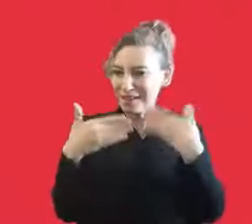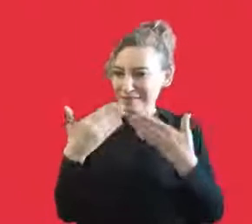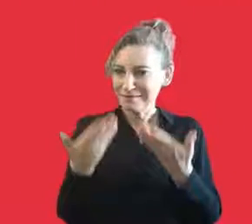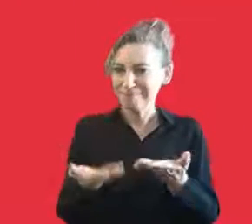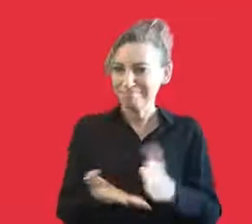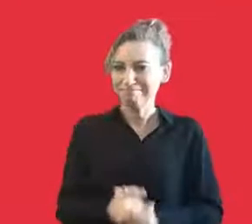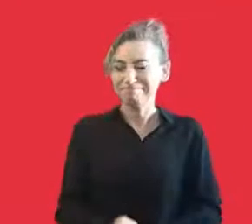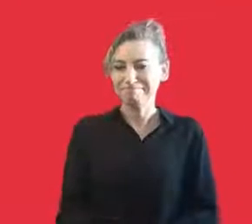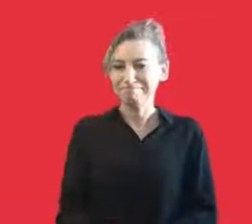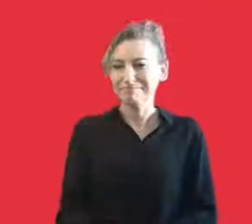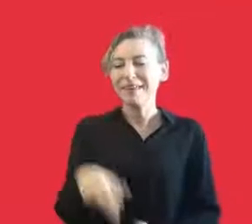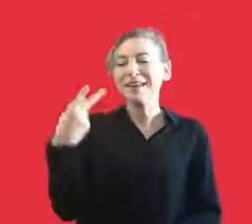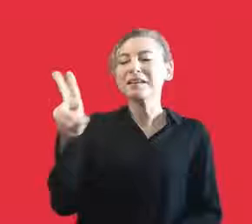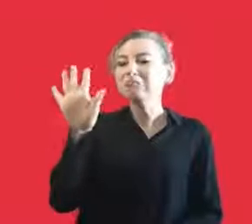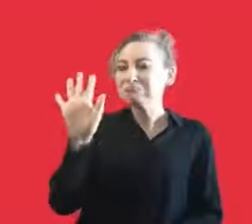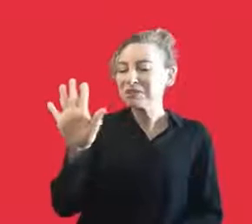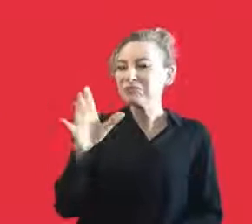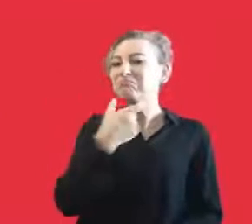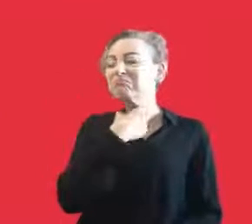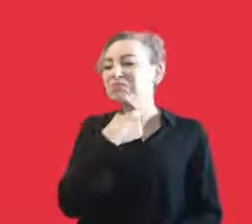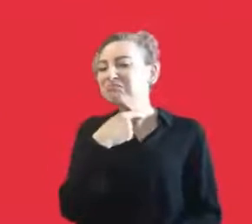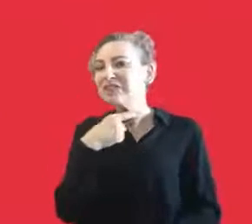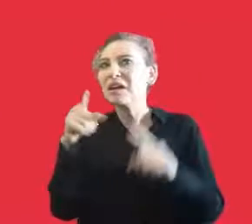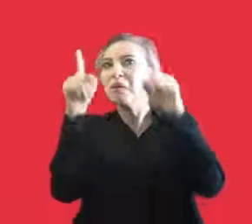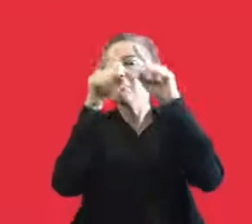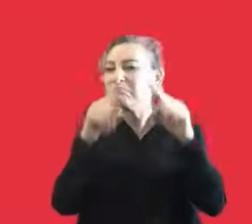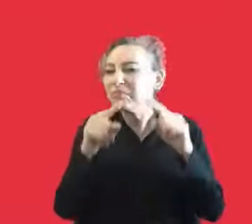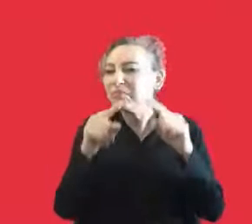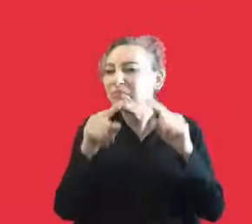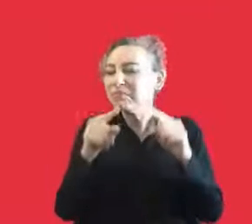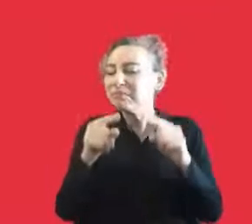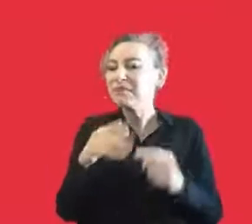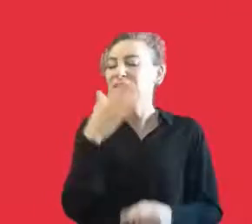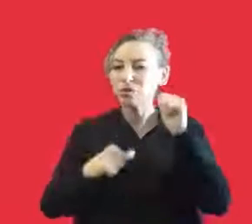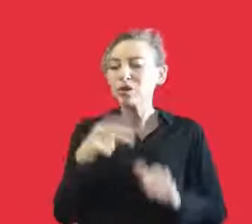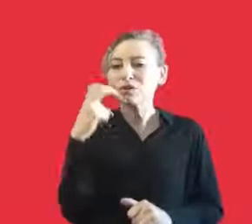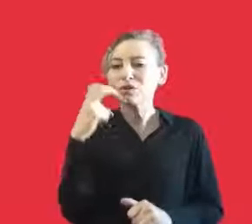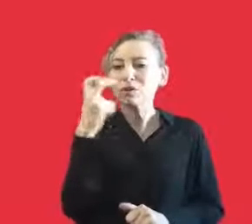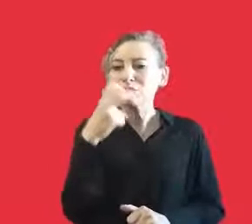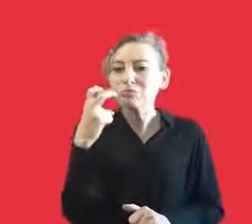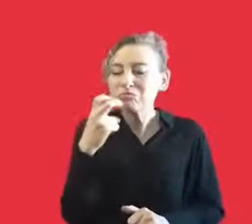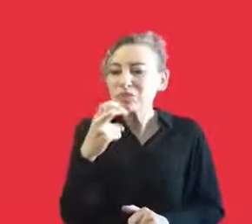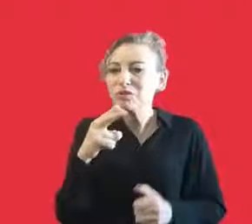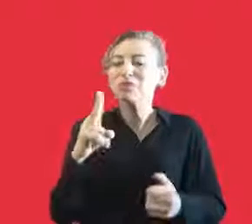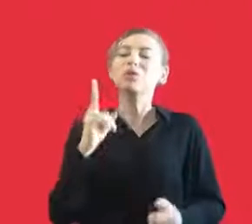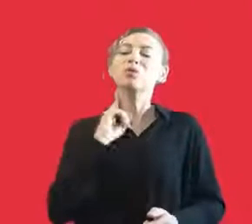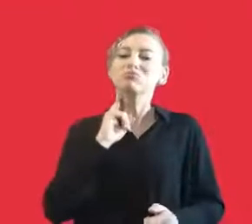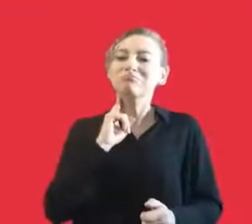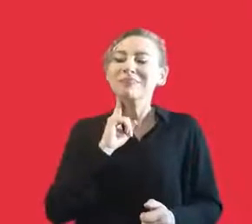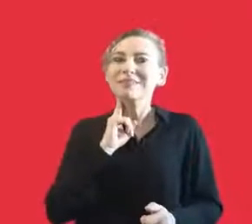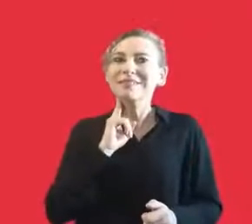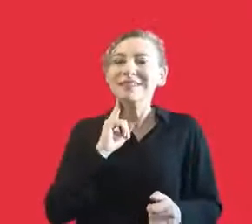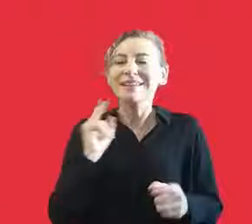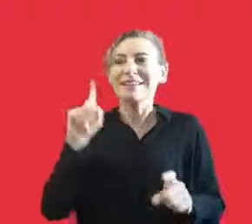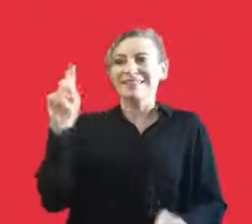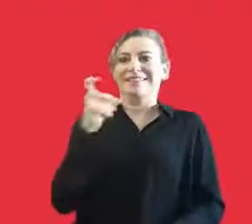briefly. Well, I started studying mathematics at Bozit University in 2005 and then I discovered there